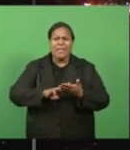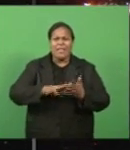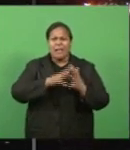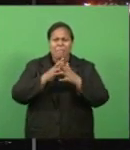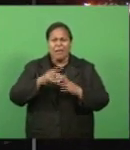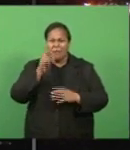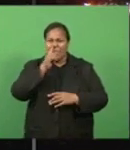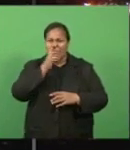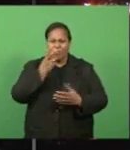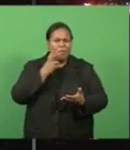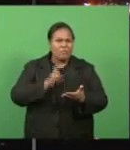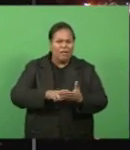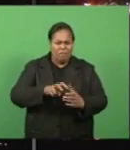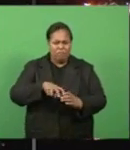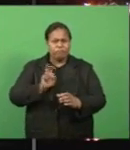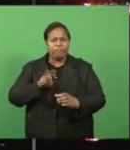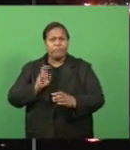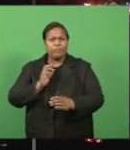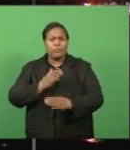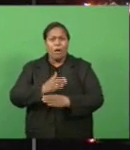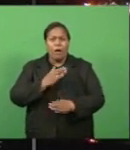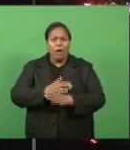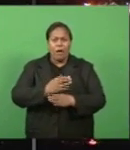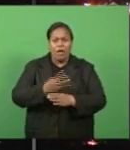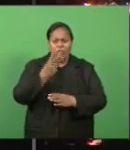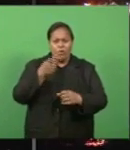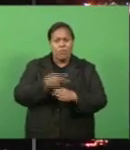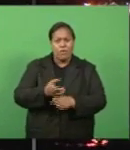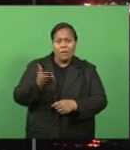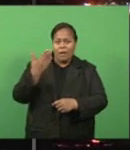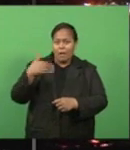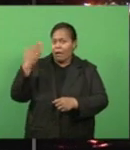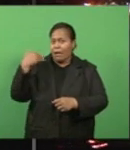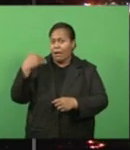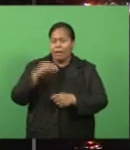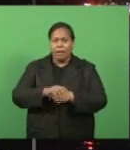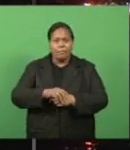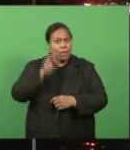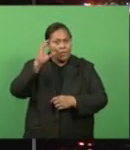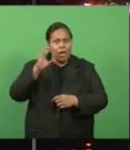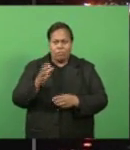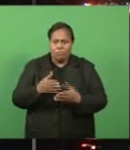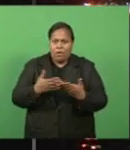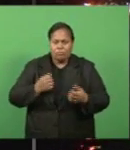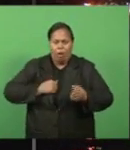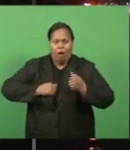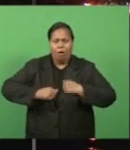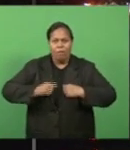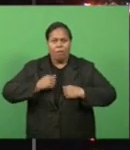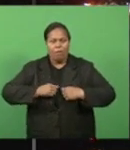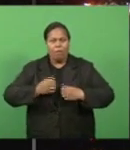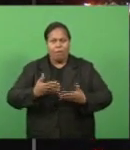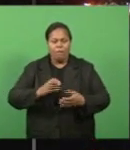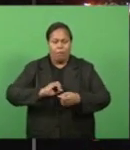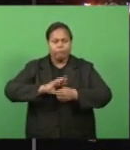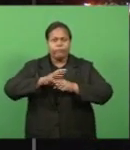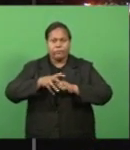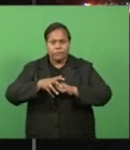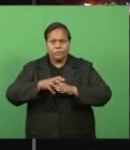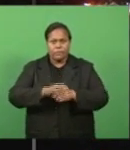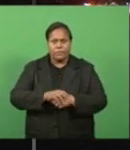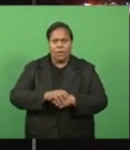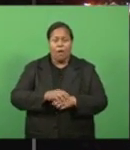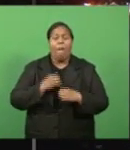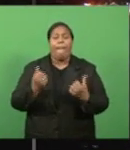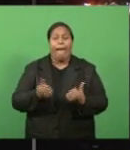benefits in the last three weeks alone, as the country is still struggling to cope with the COVID-19 pandemic. The staggering number